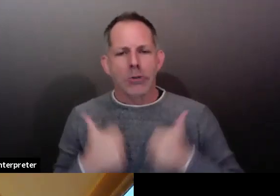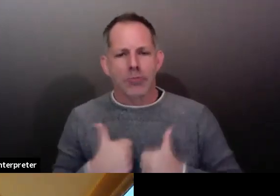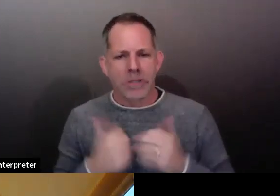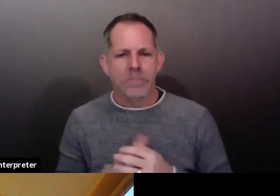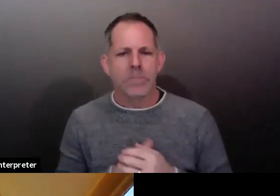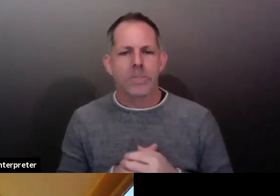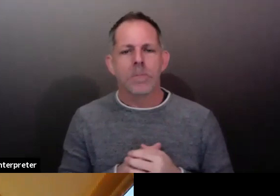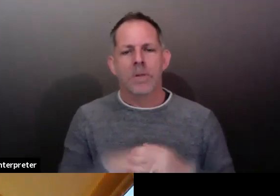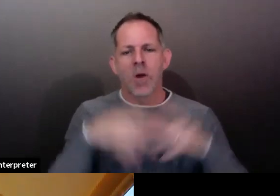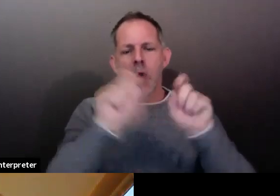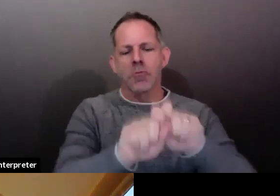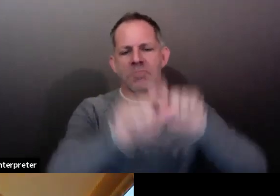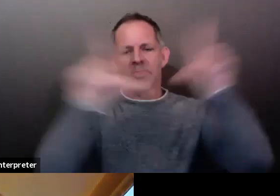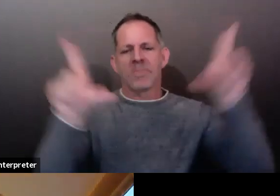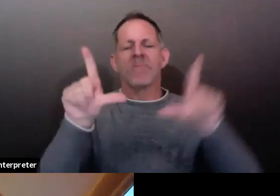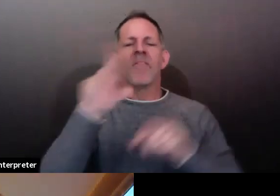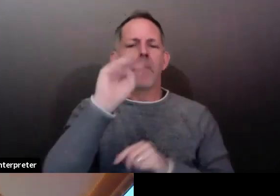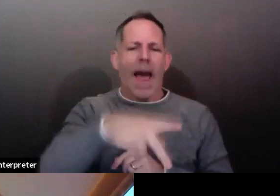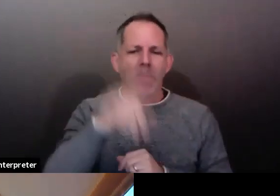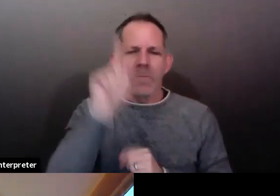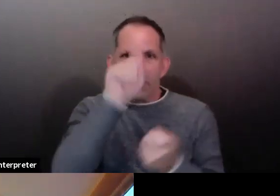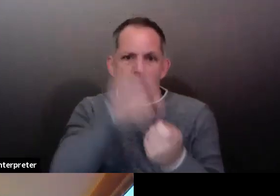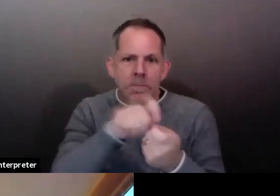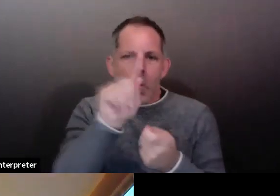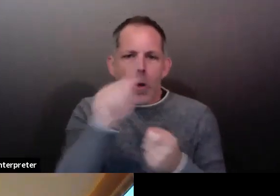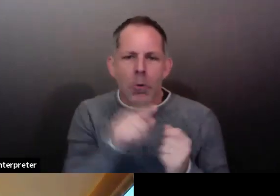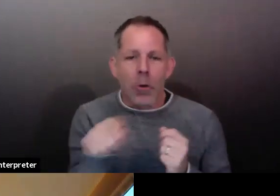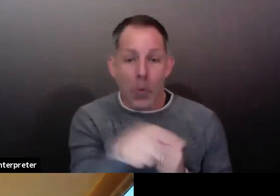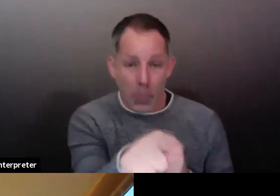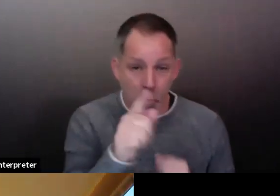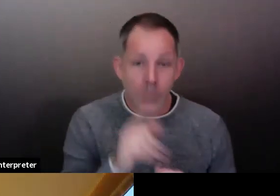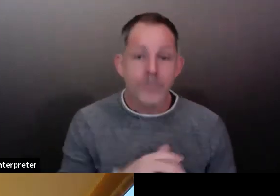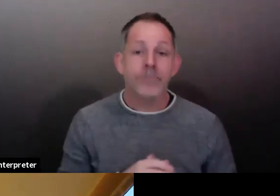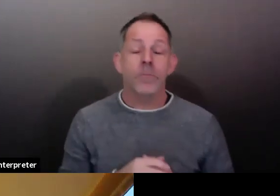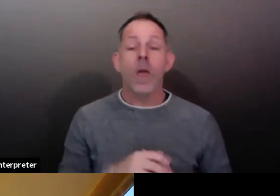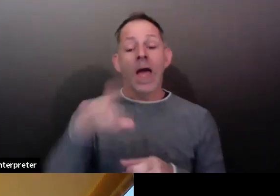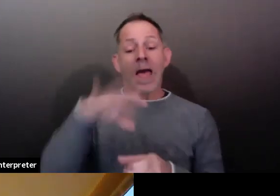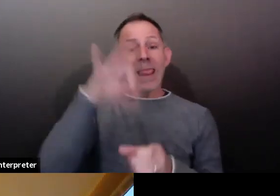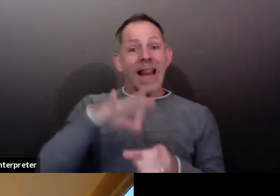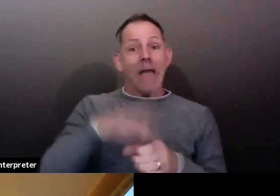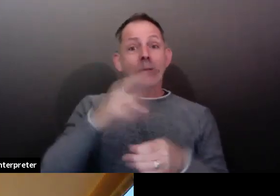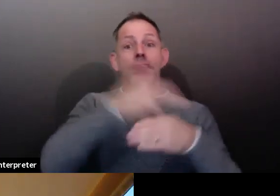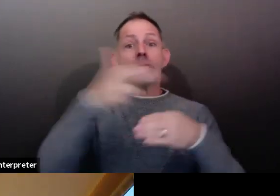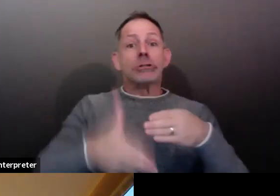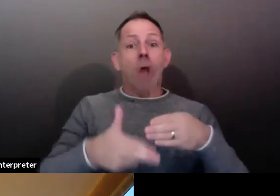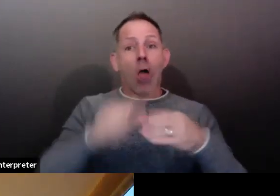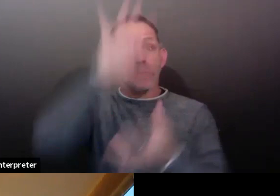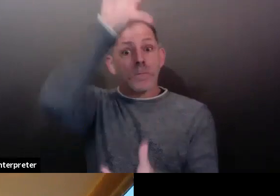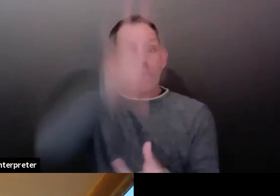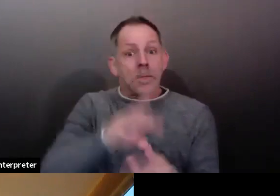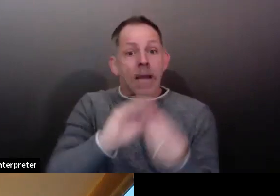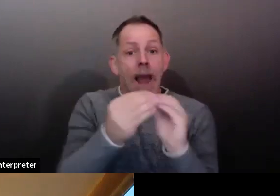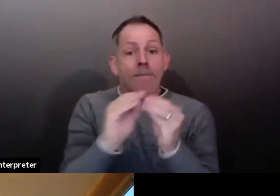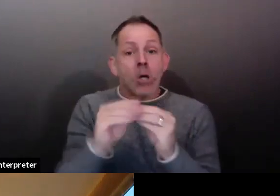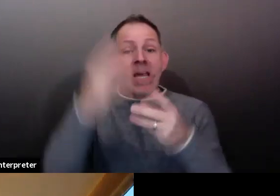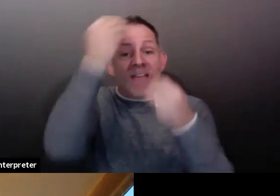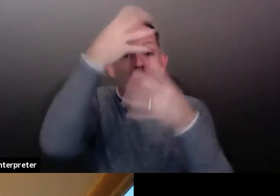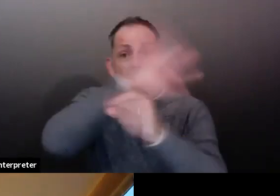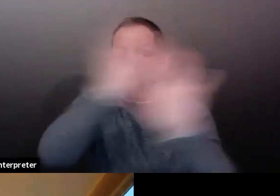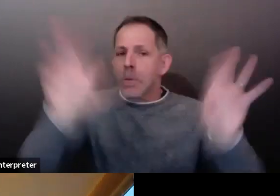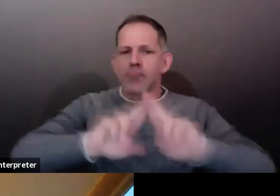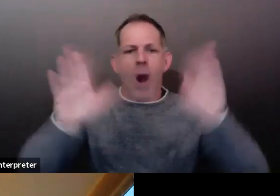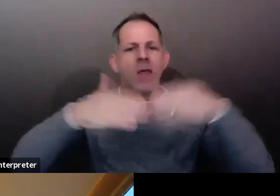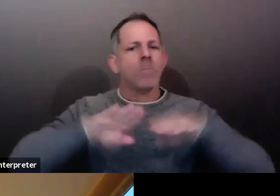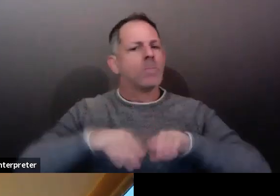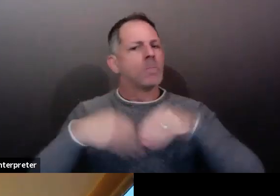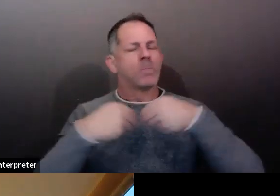election results will be posted at snohco.org after 8pm tonight. But due to the large number of